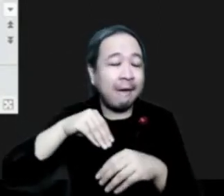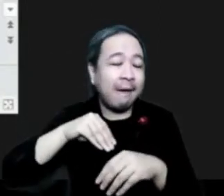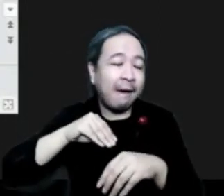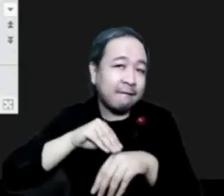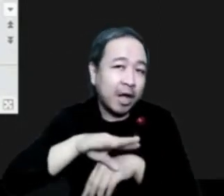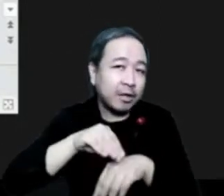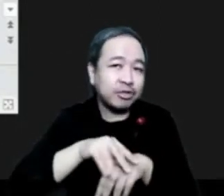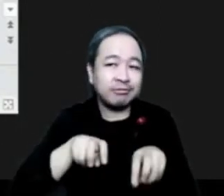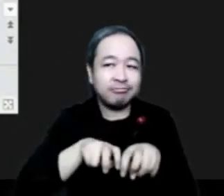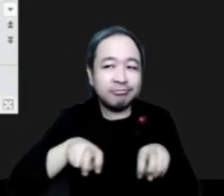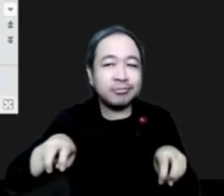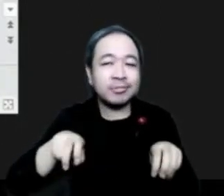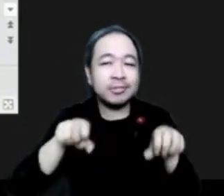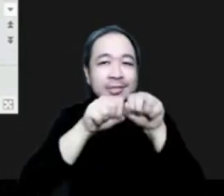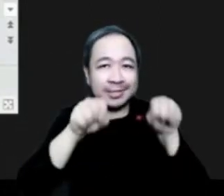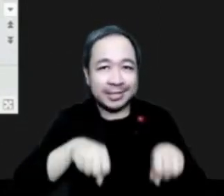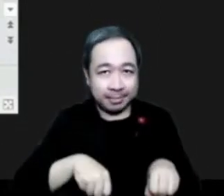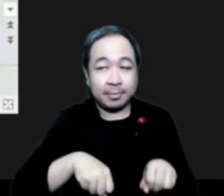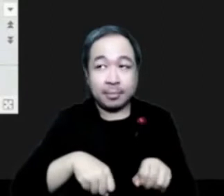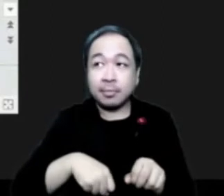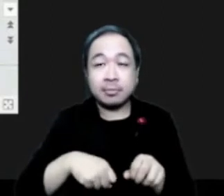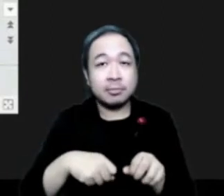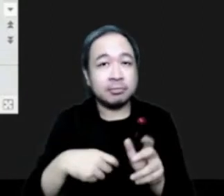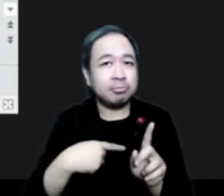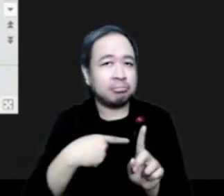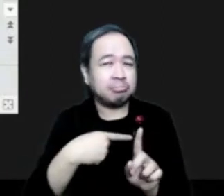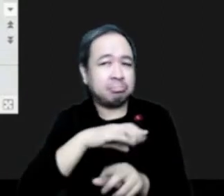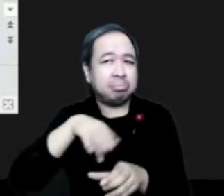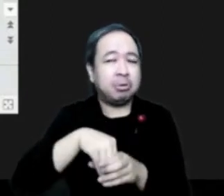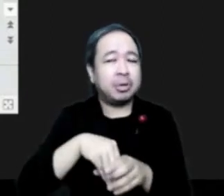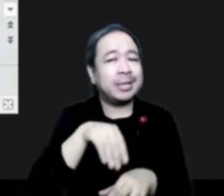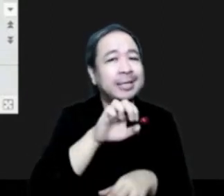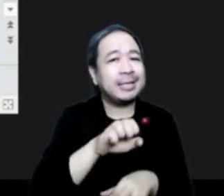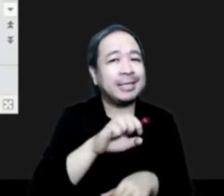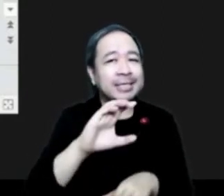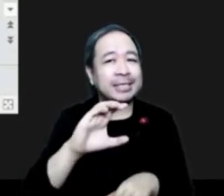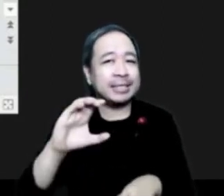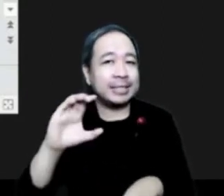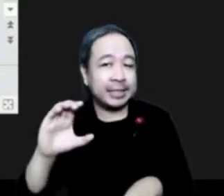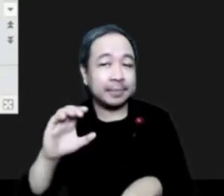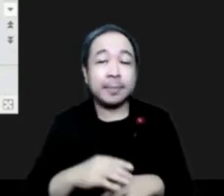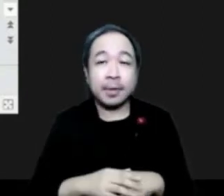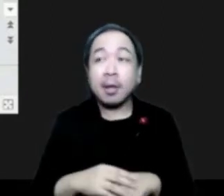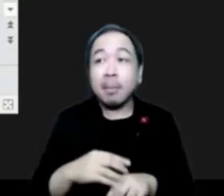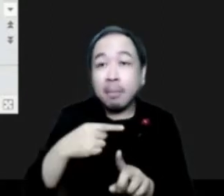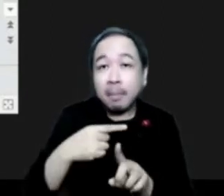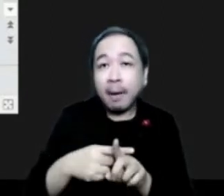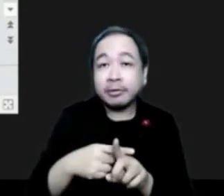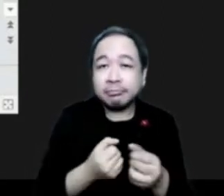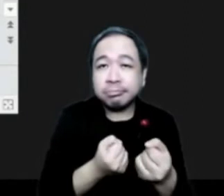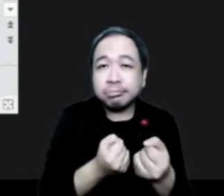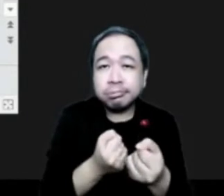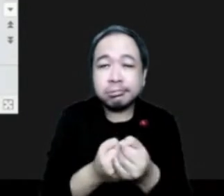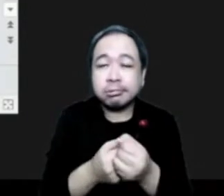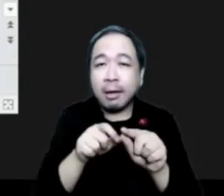the ECCC. And in recent years, he has also participated and supported various WMO Global Atmosphere